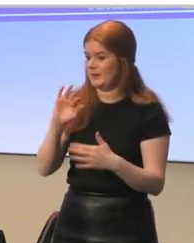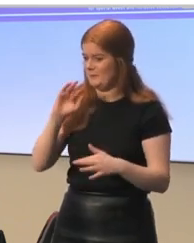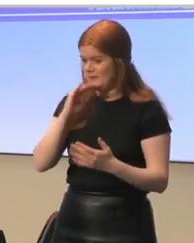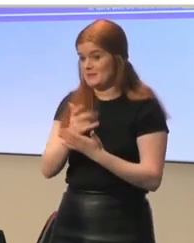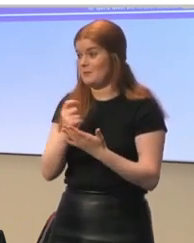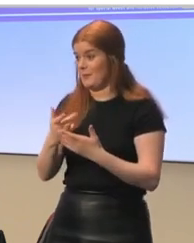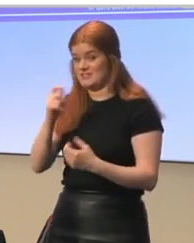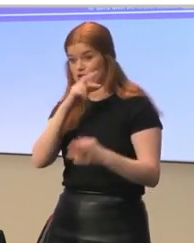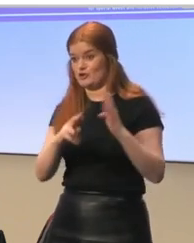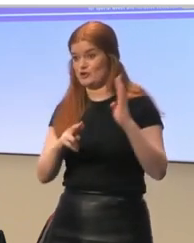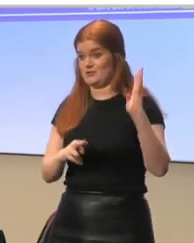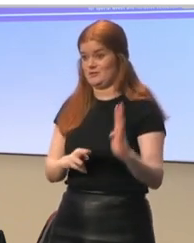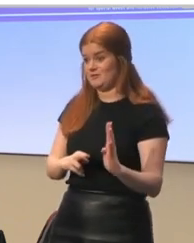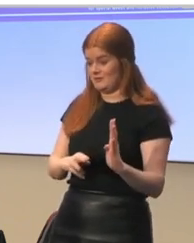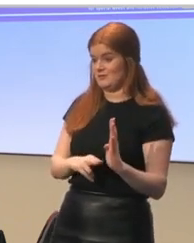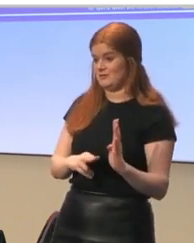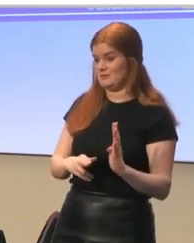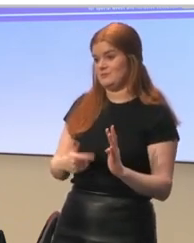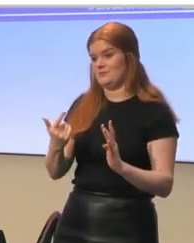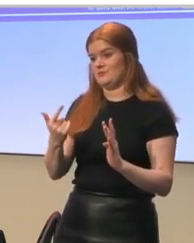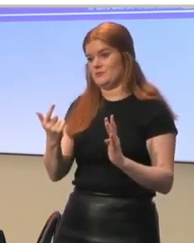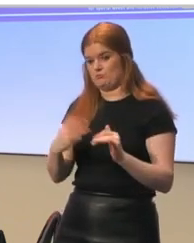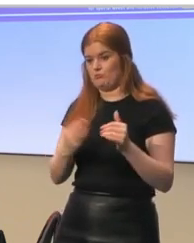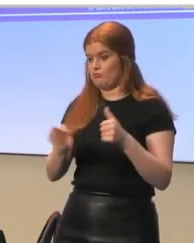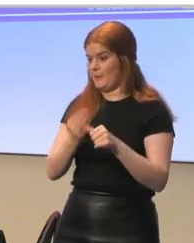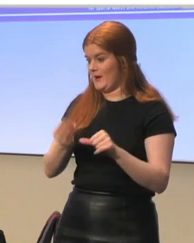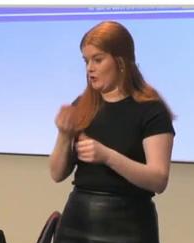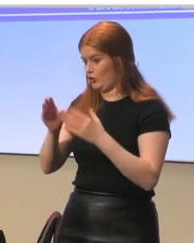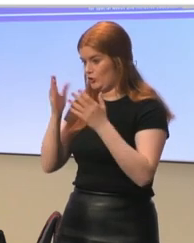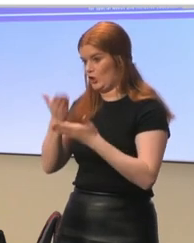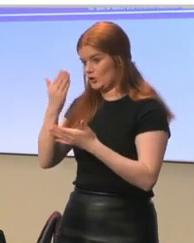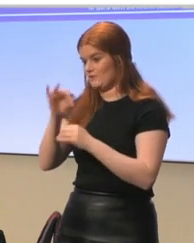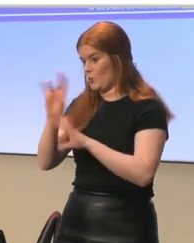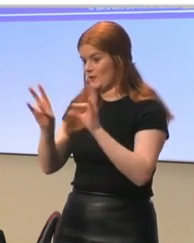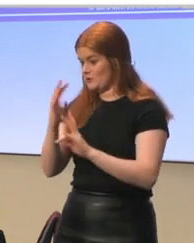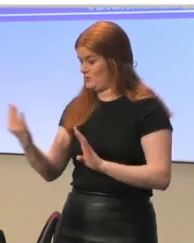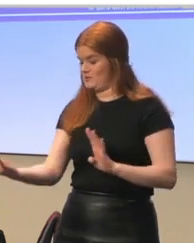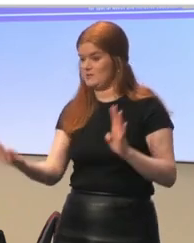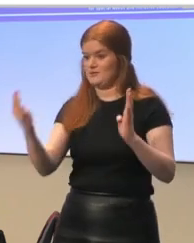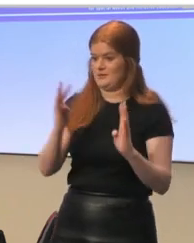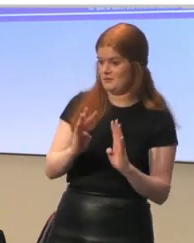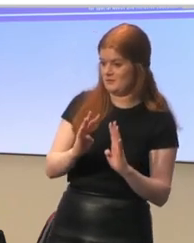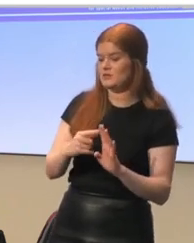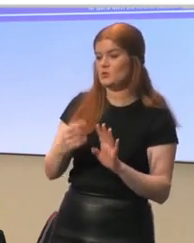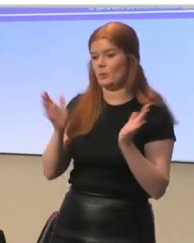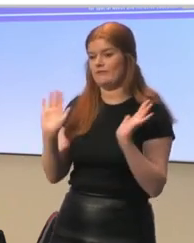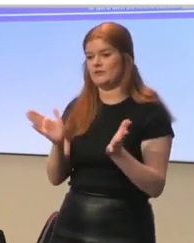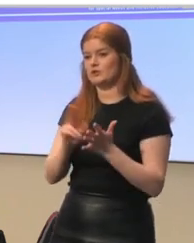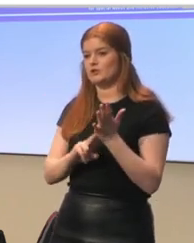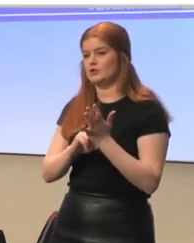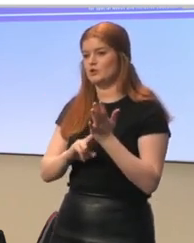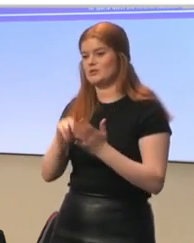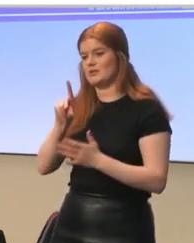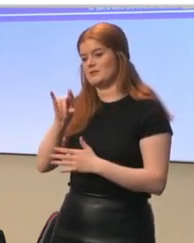they had teachers who took the intermediate results to prepare the learners for these discussions. We used a